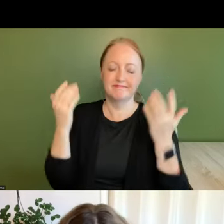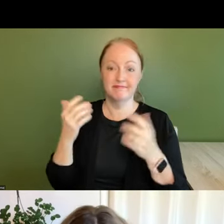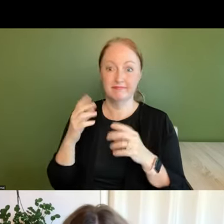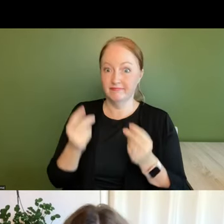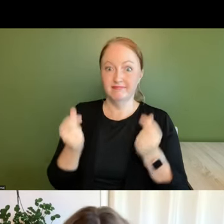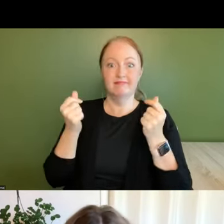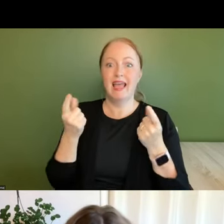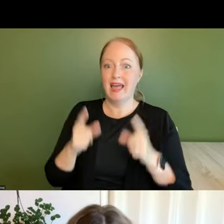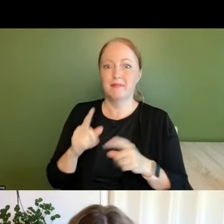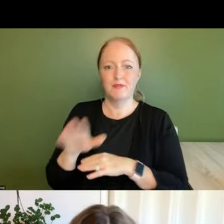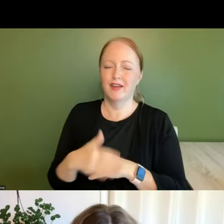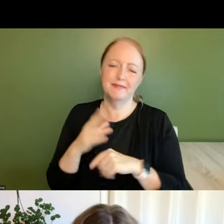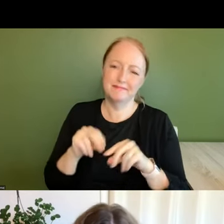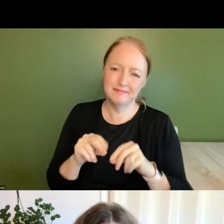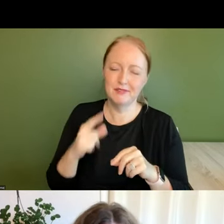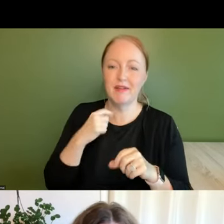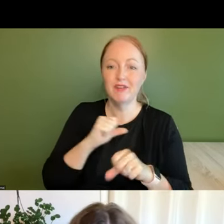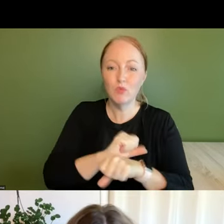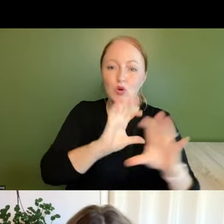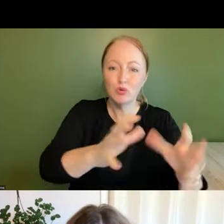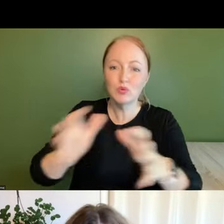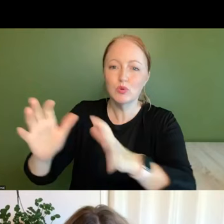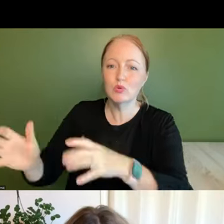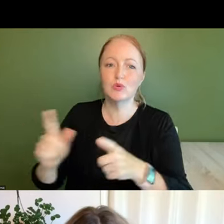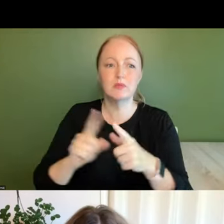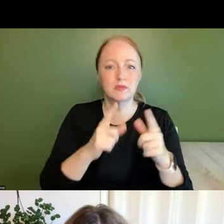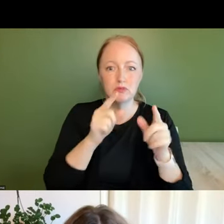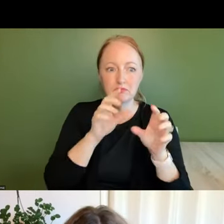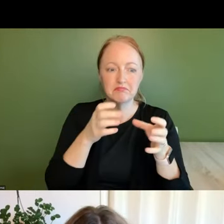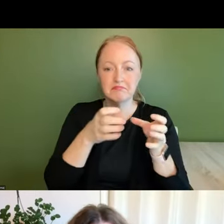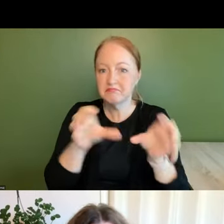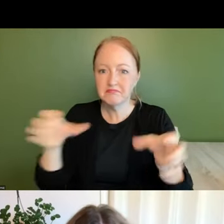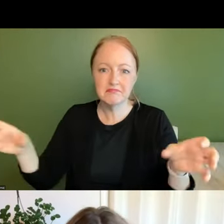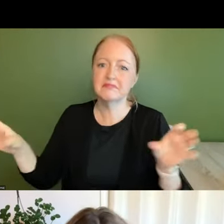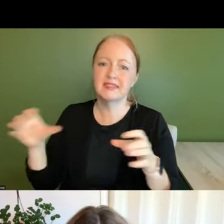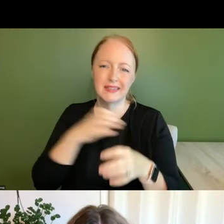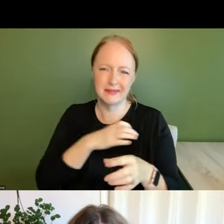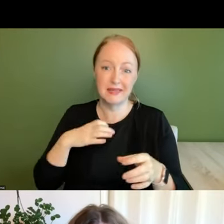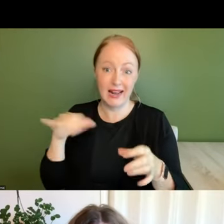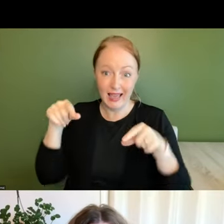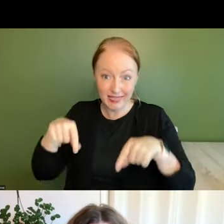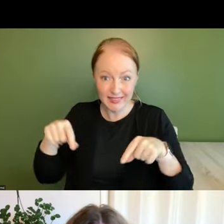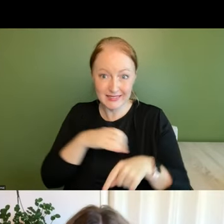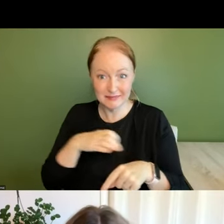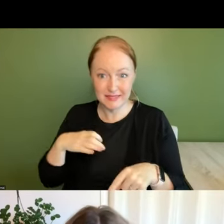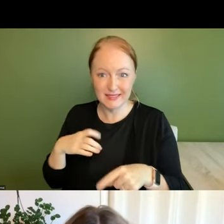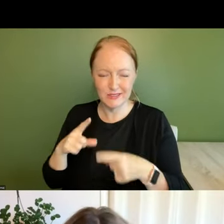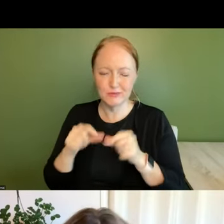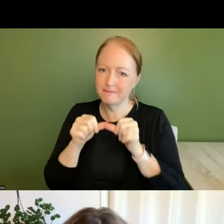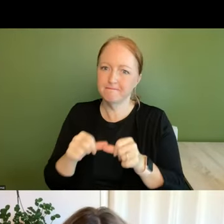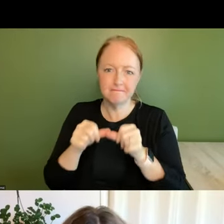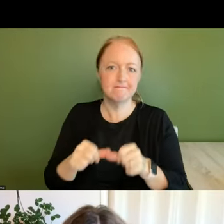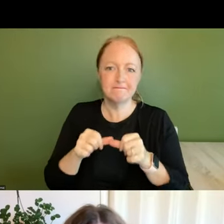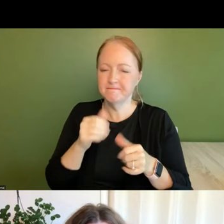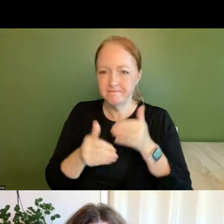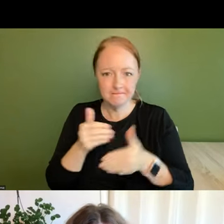we have to have work groups we have to have initiatives and communities and committees like this one to be constantly in the